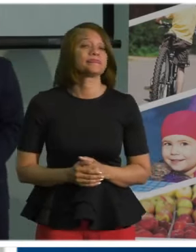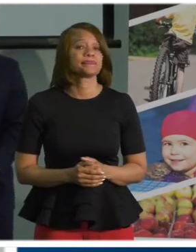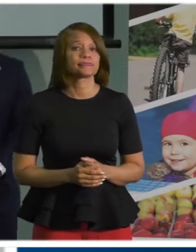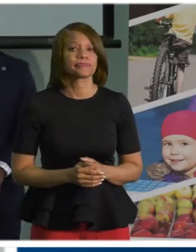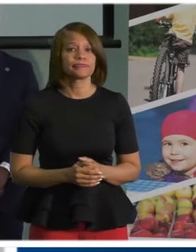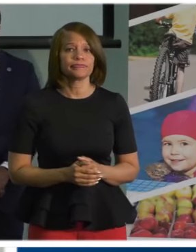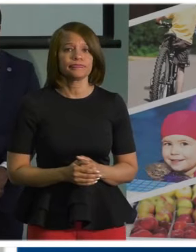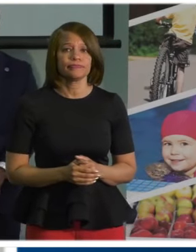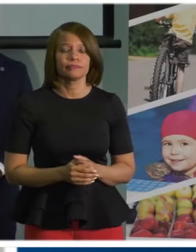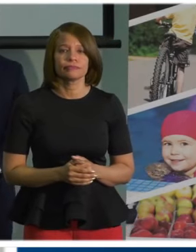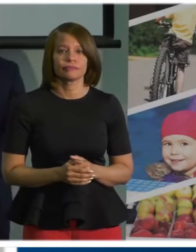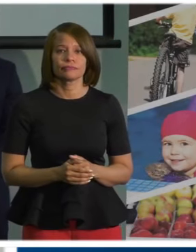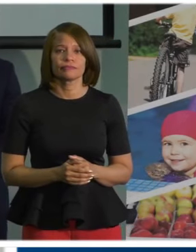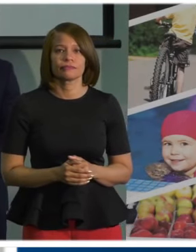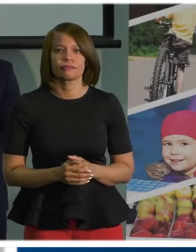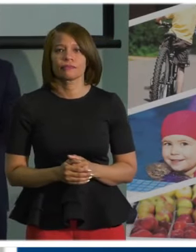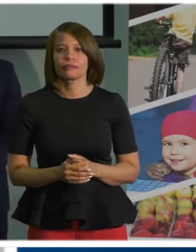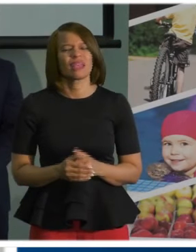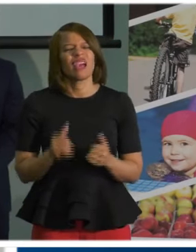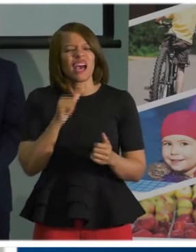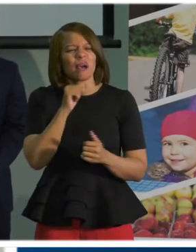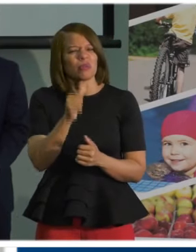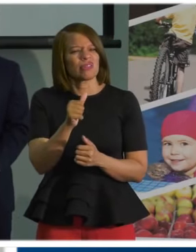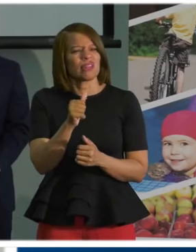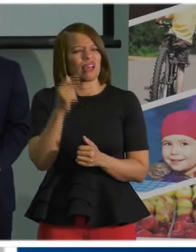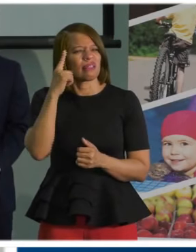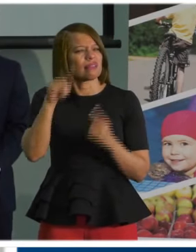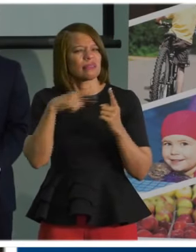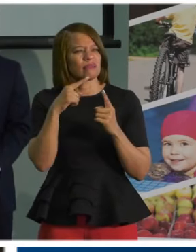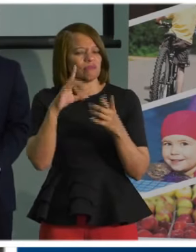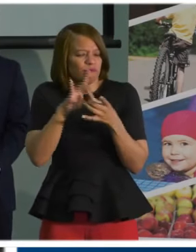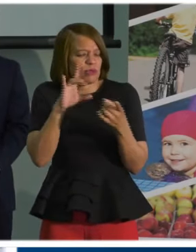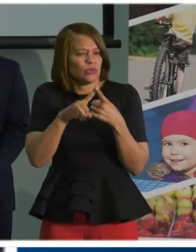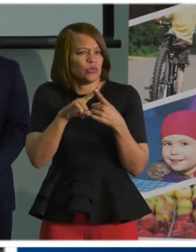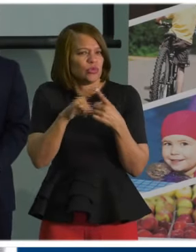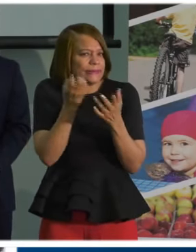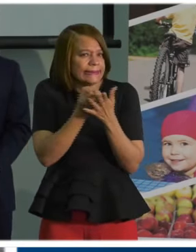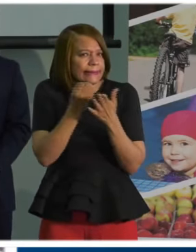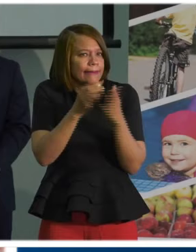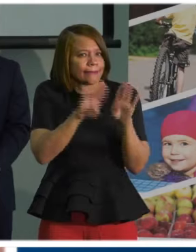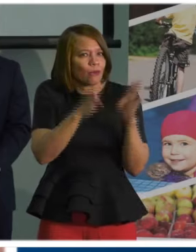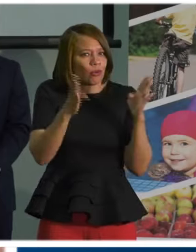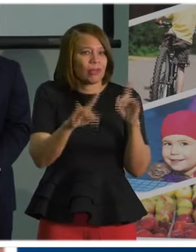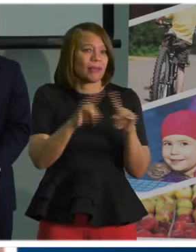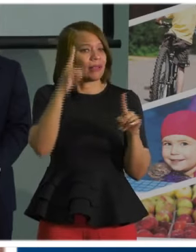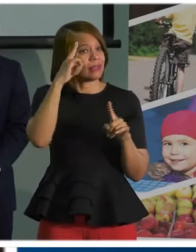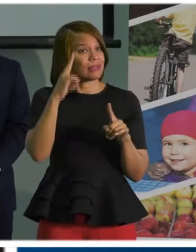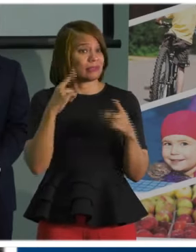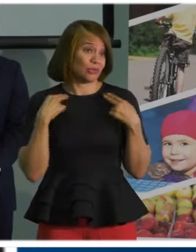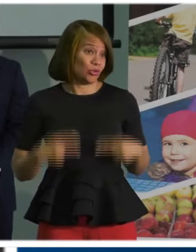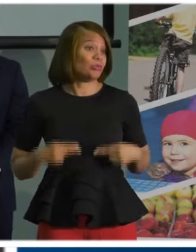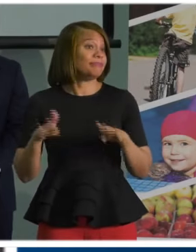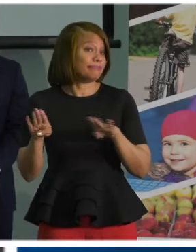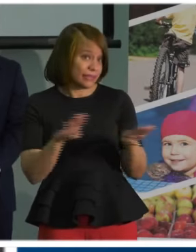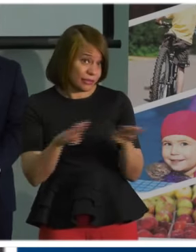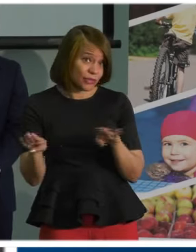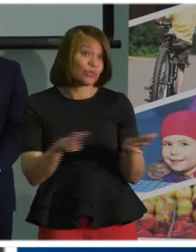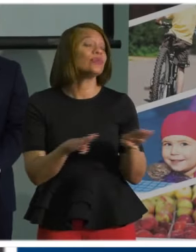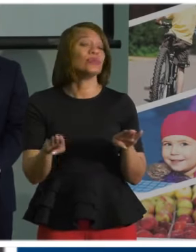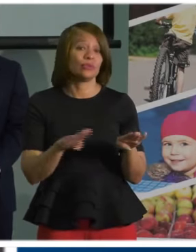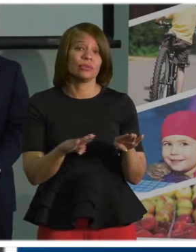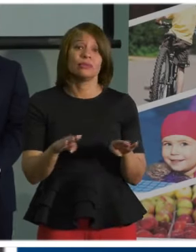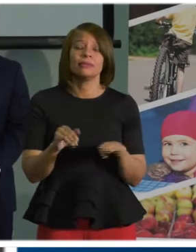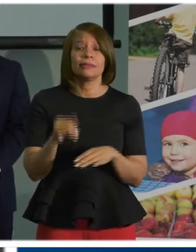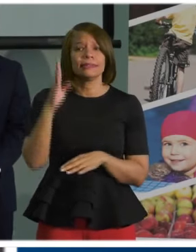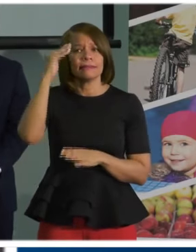So I would not attribute it to the economy opening up too soon. I would really attribute it to human behavior. And if that's why, you know, as the